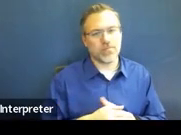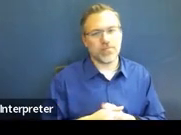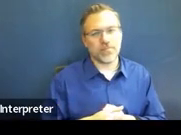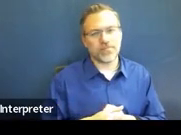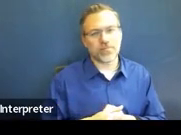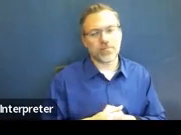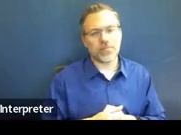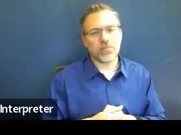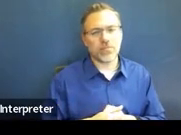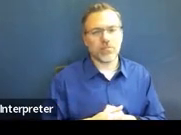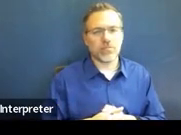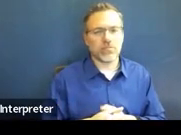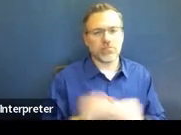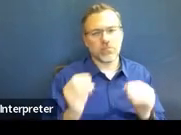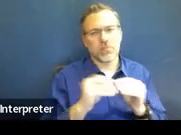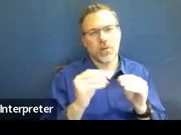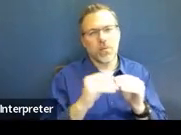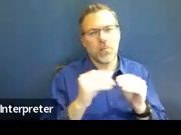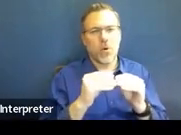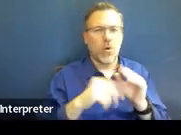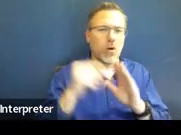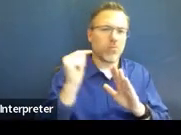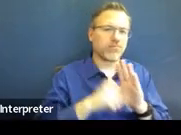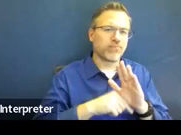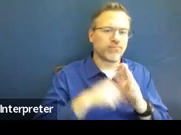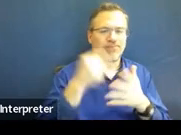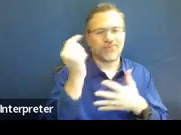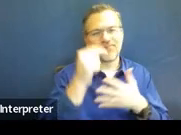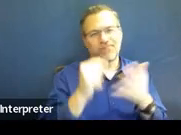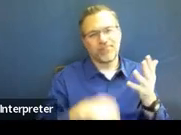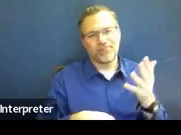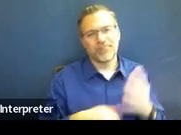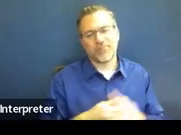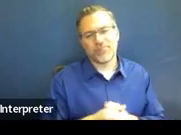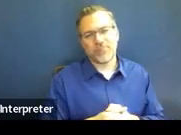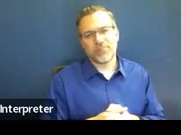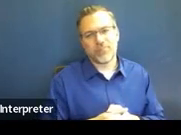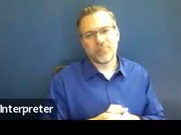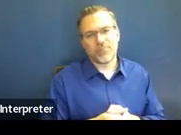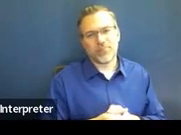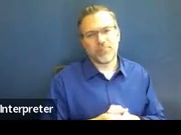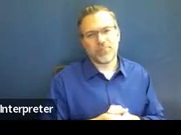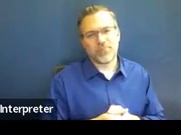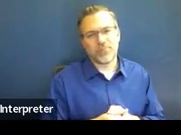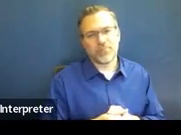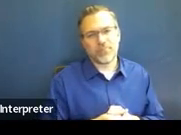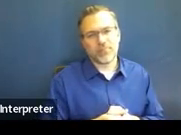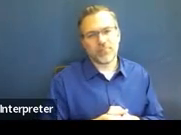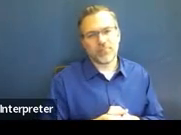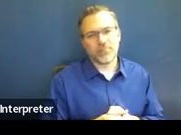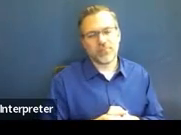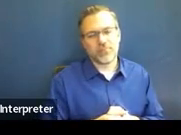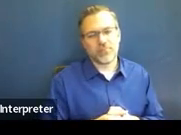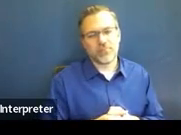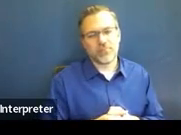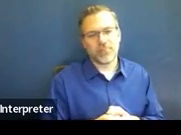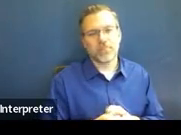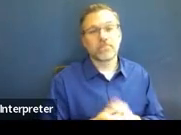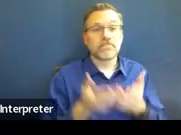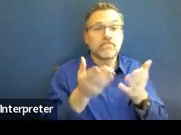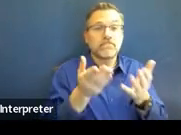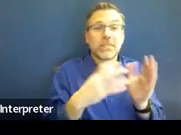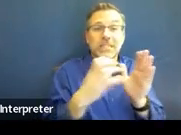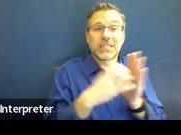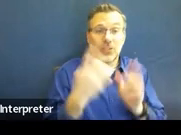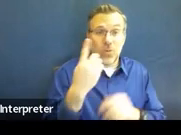Here are some further directions on section one, and we'll go over some points. So this is where